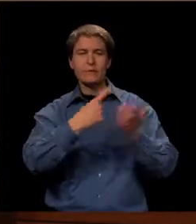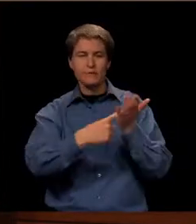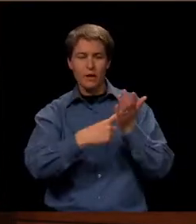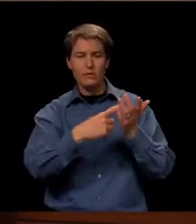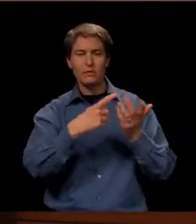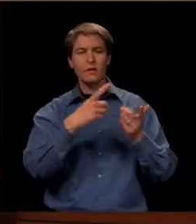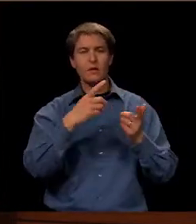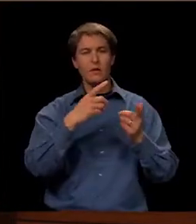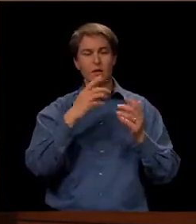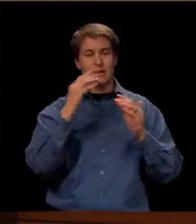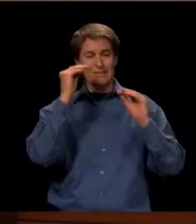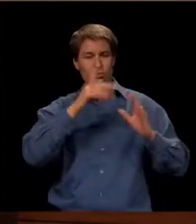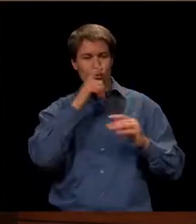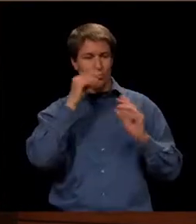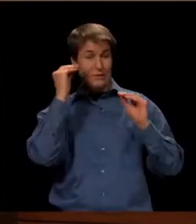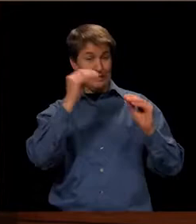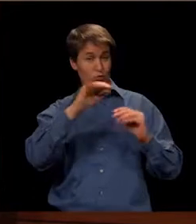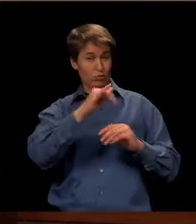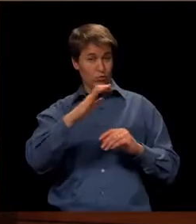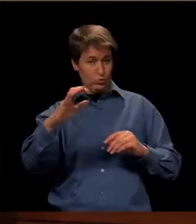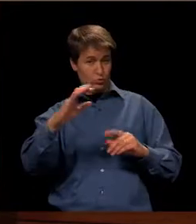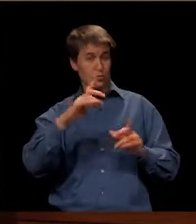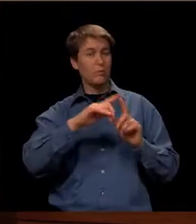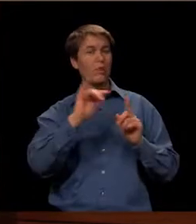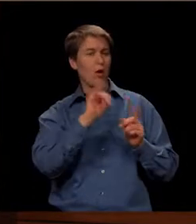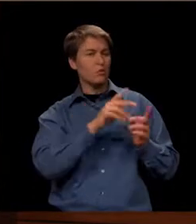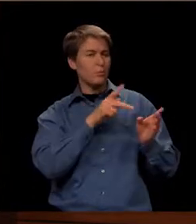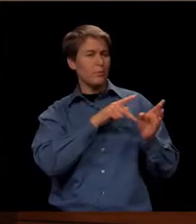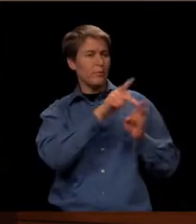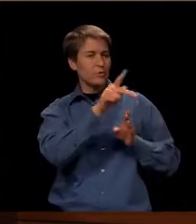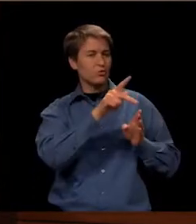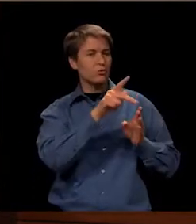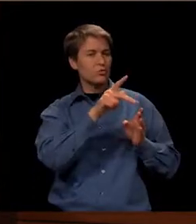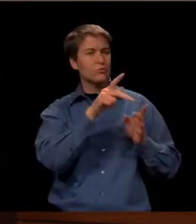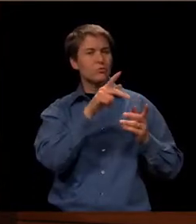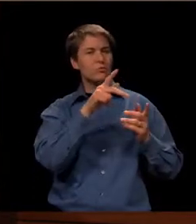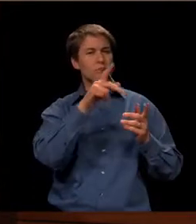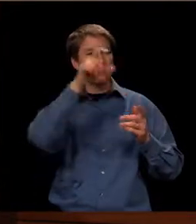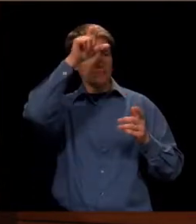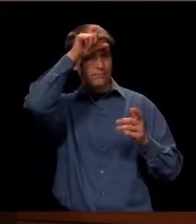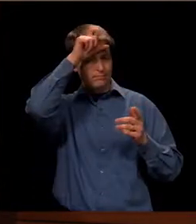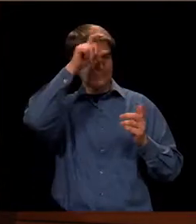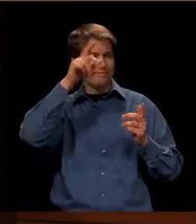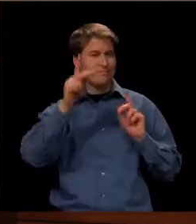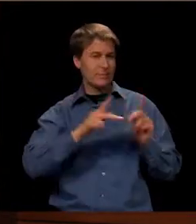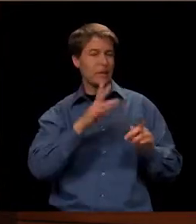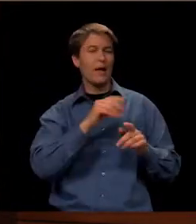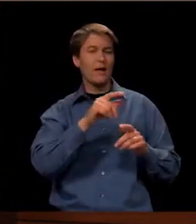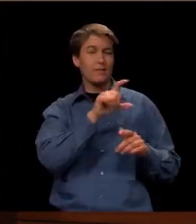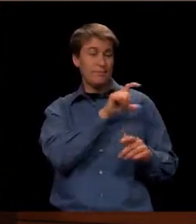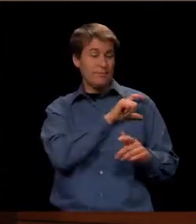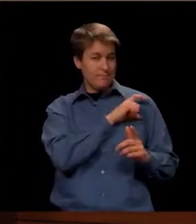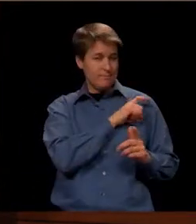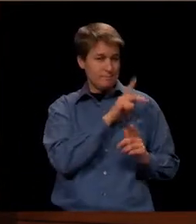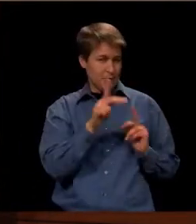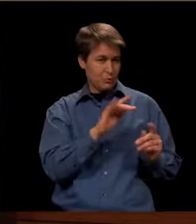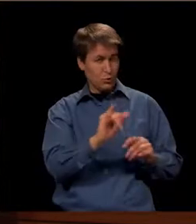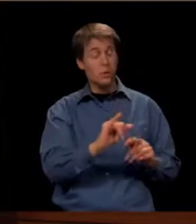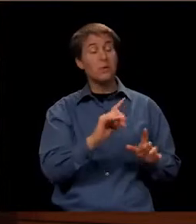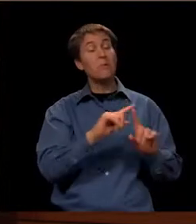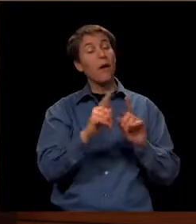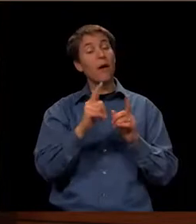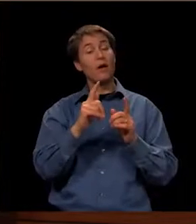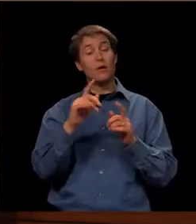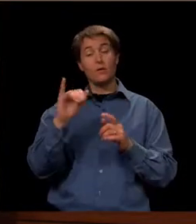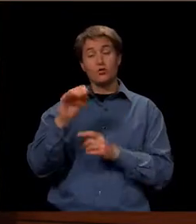JCCC, but they are also professional fire people and law enforcement folks. But we've had